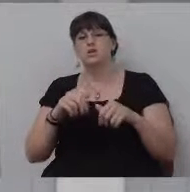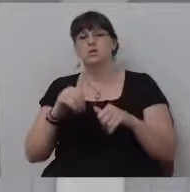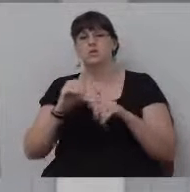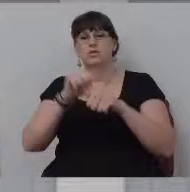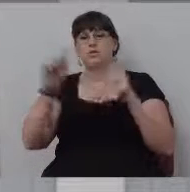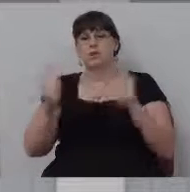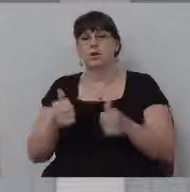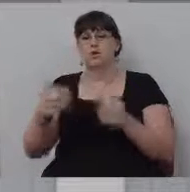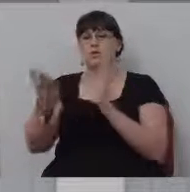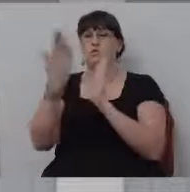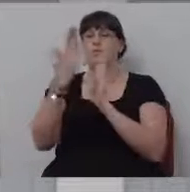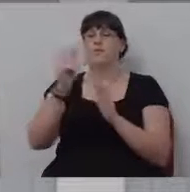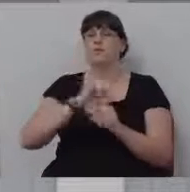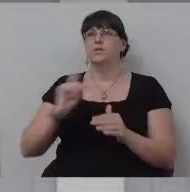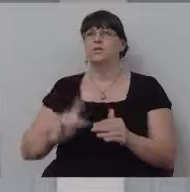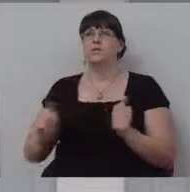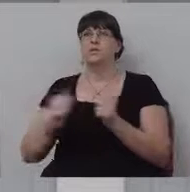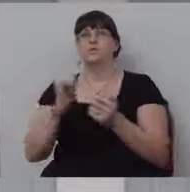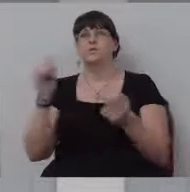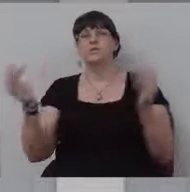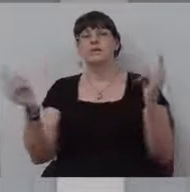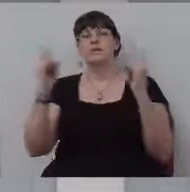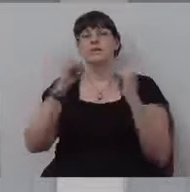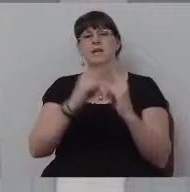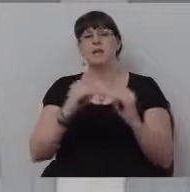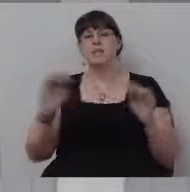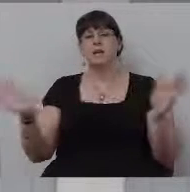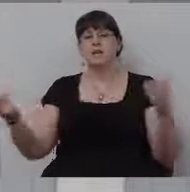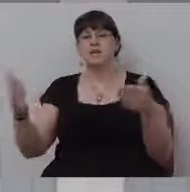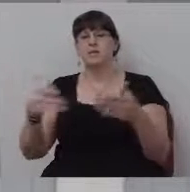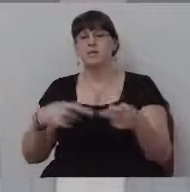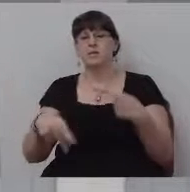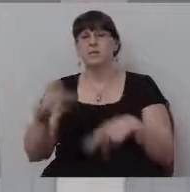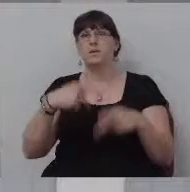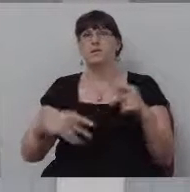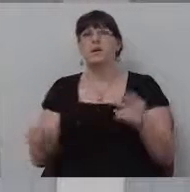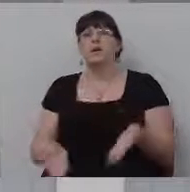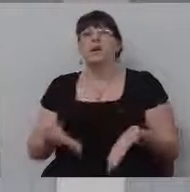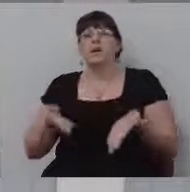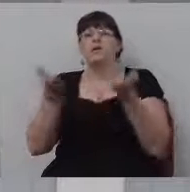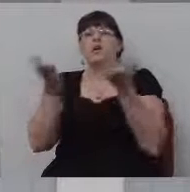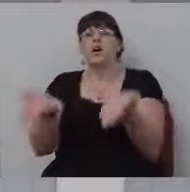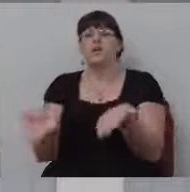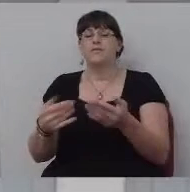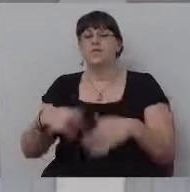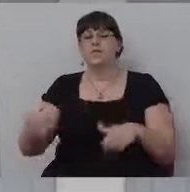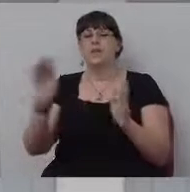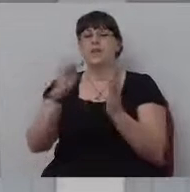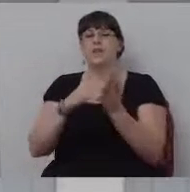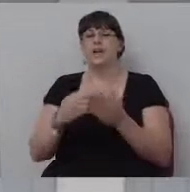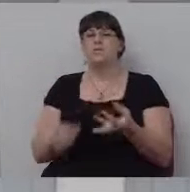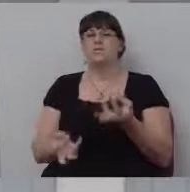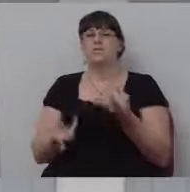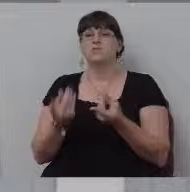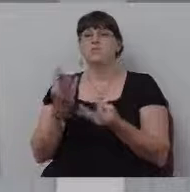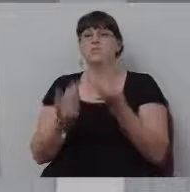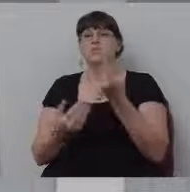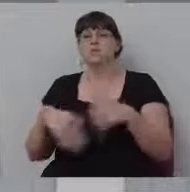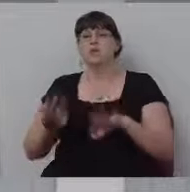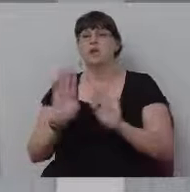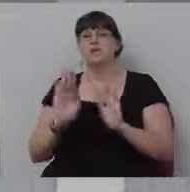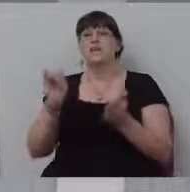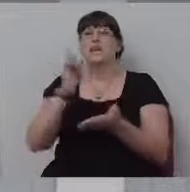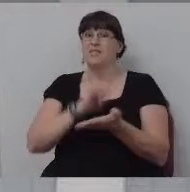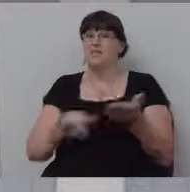before the Lord, uh, which was at the tabernacle of the congregation. offered a thousand doing offerings upon him. I'm just going to say that's going to glorify the